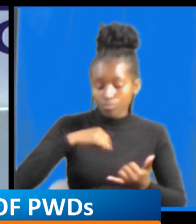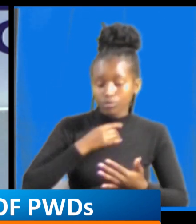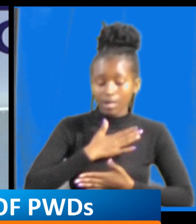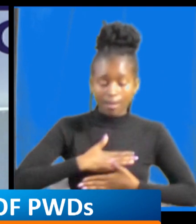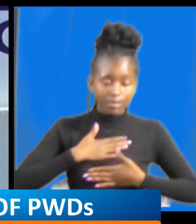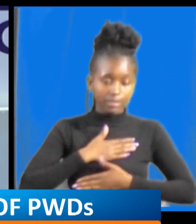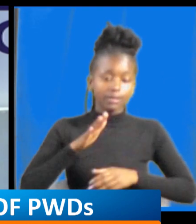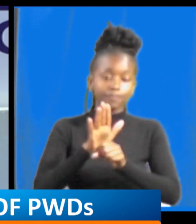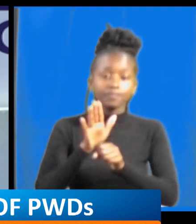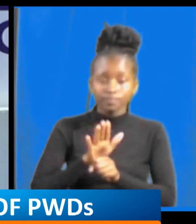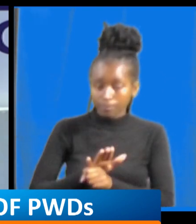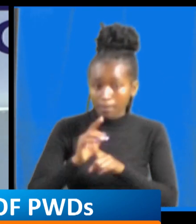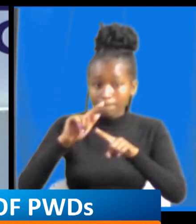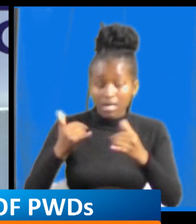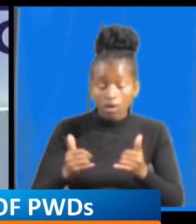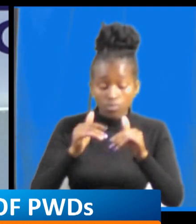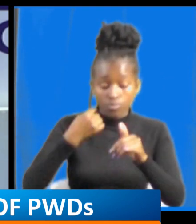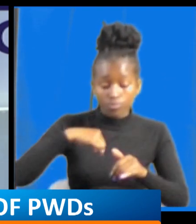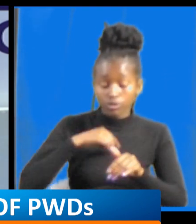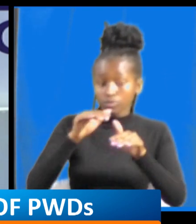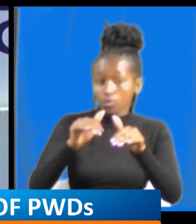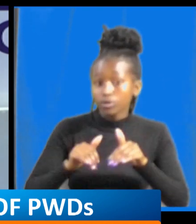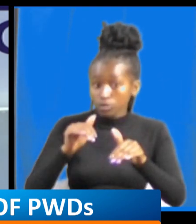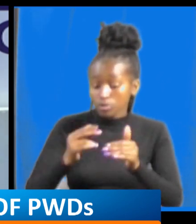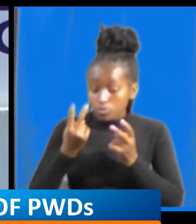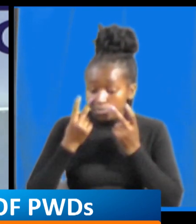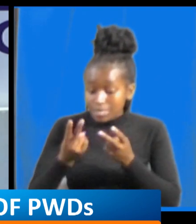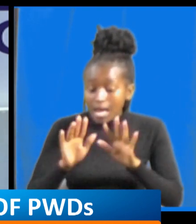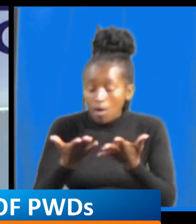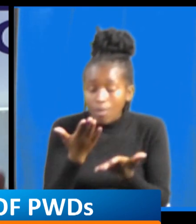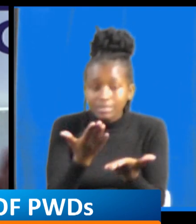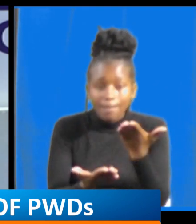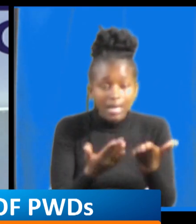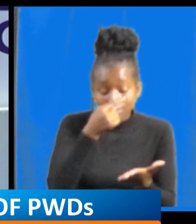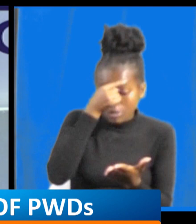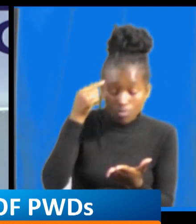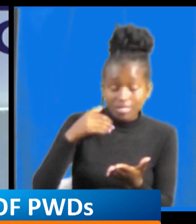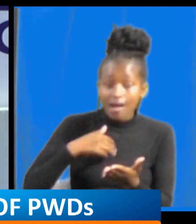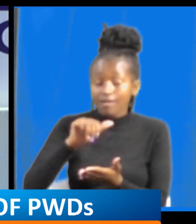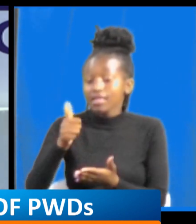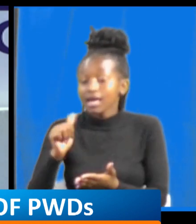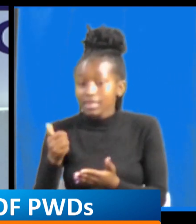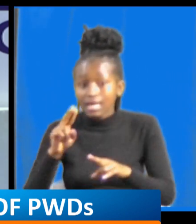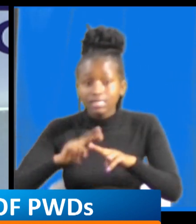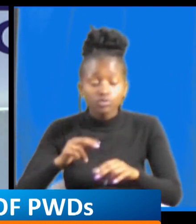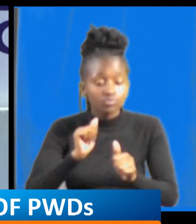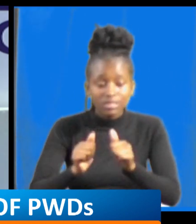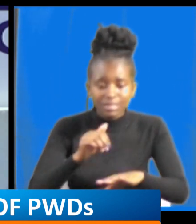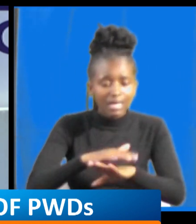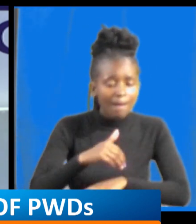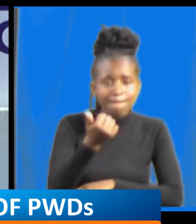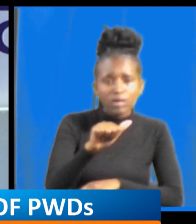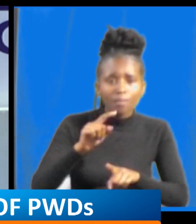so we are waiting how will they balance there are some seats that are occupied and people with disability